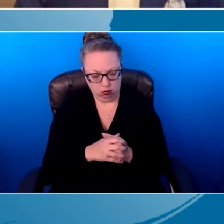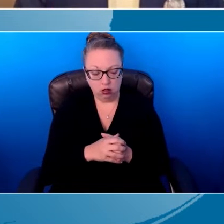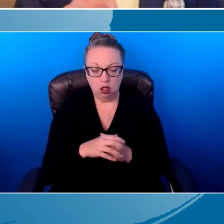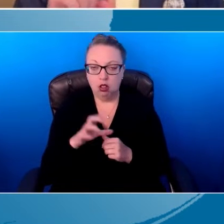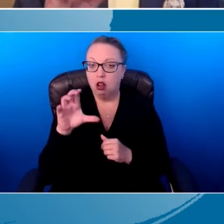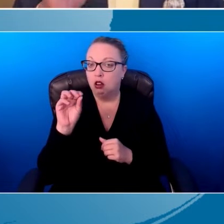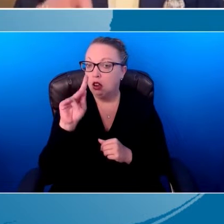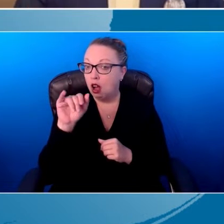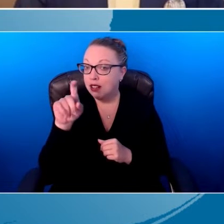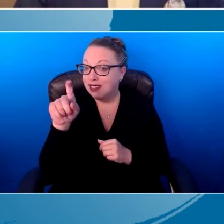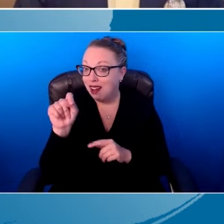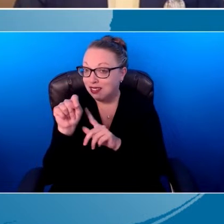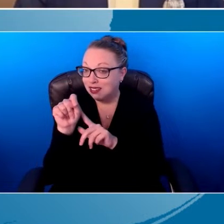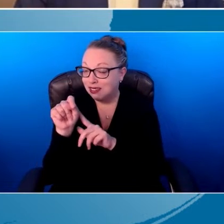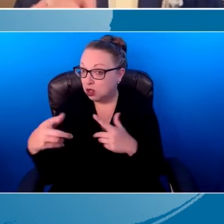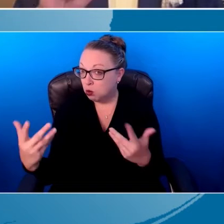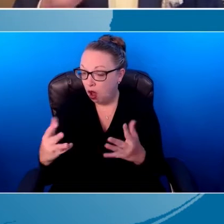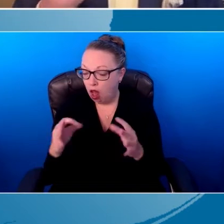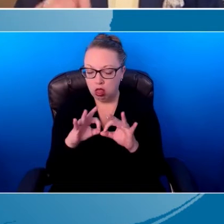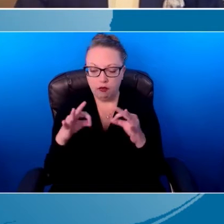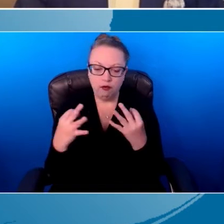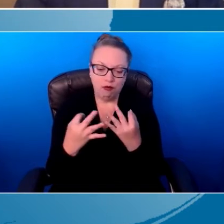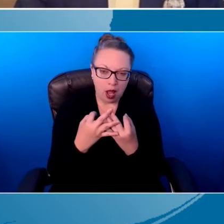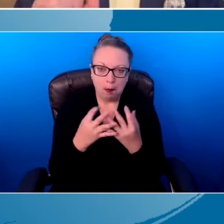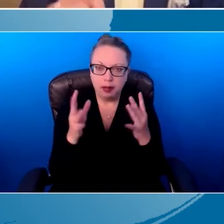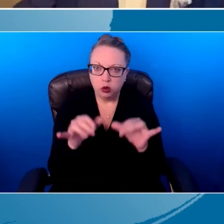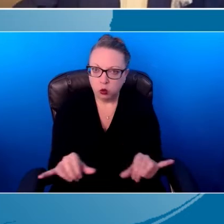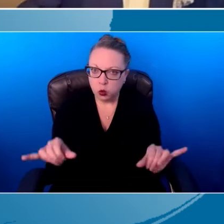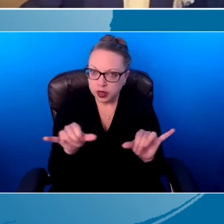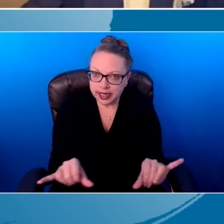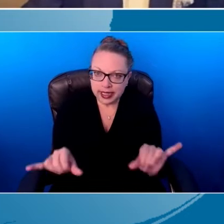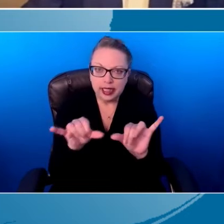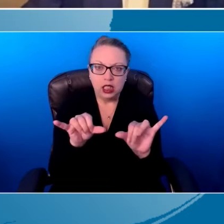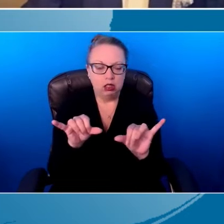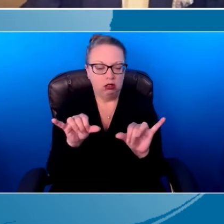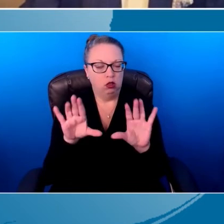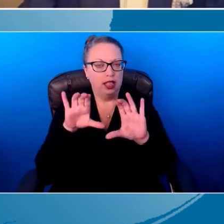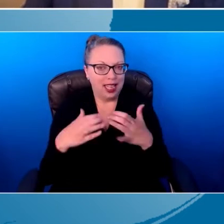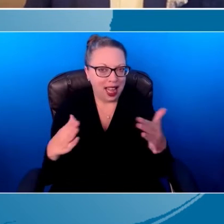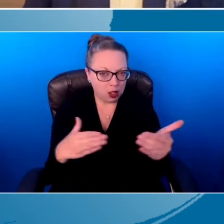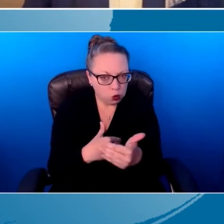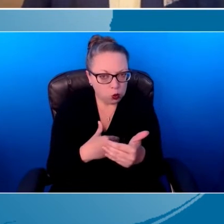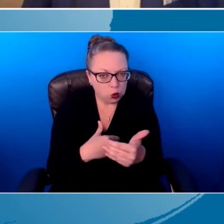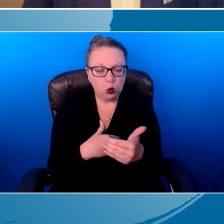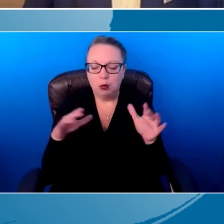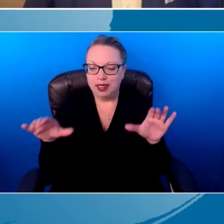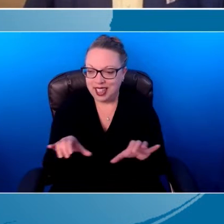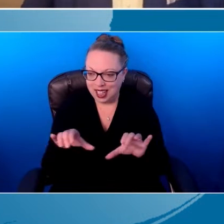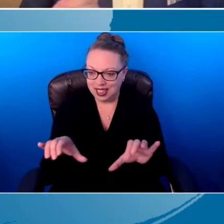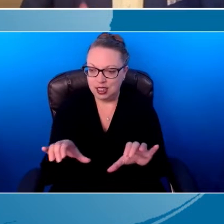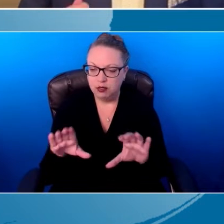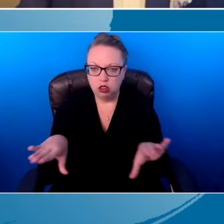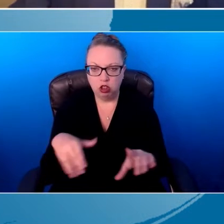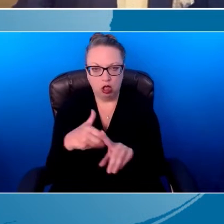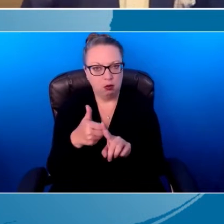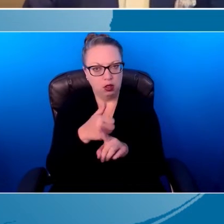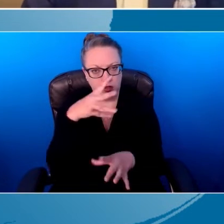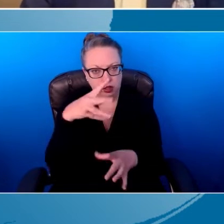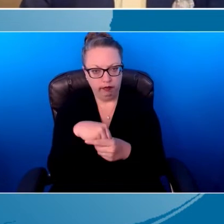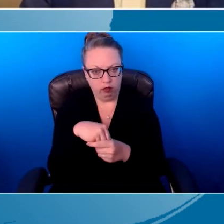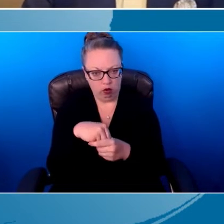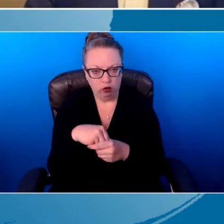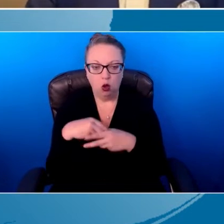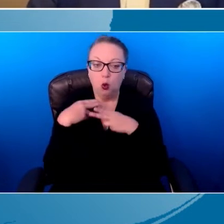routines or the classroom routines, the child care routines, and the activities in which they participate. And we call this